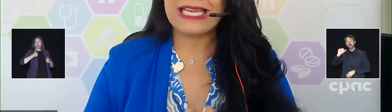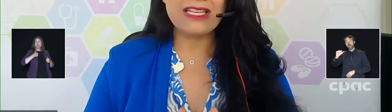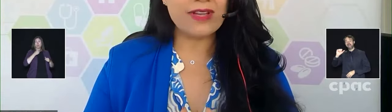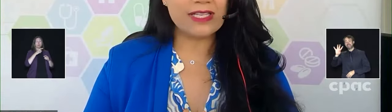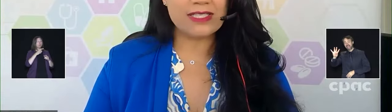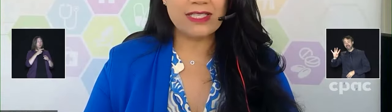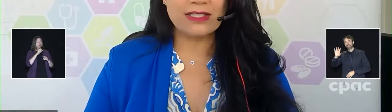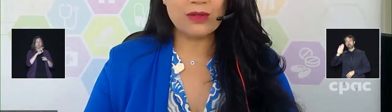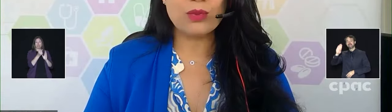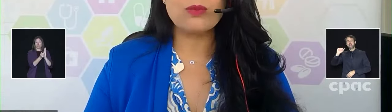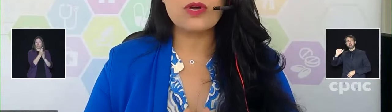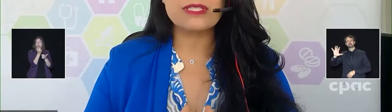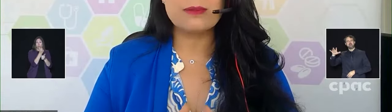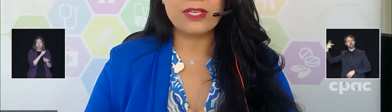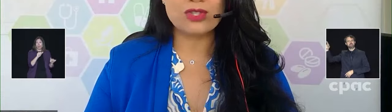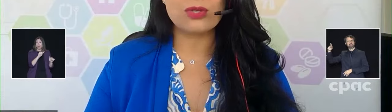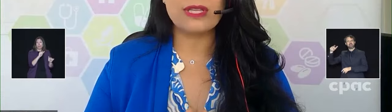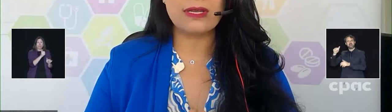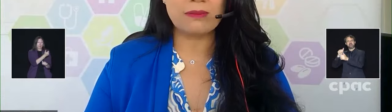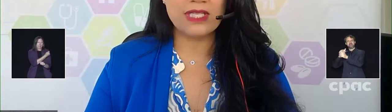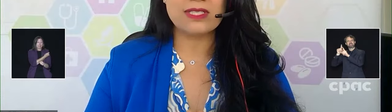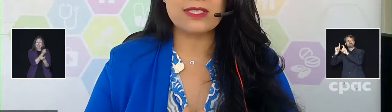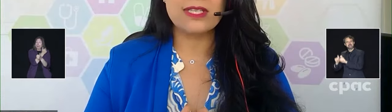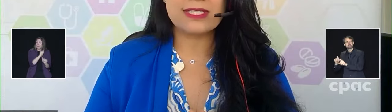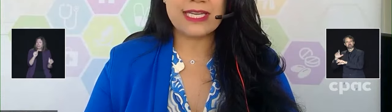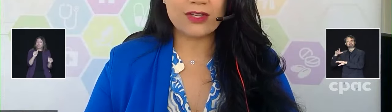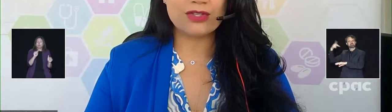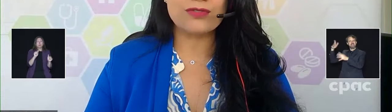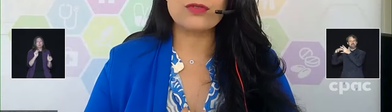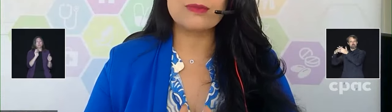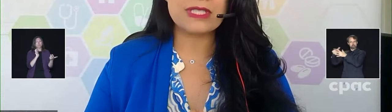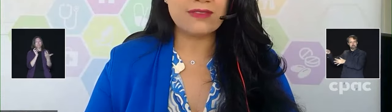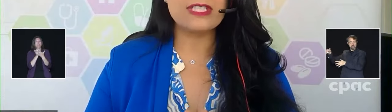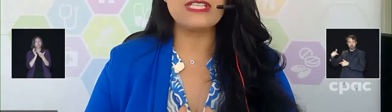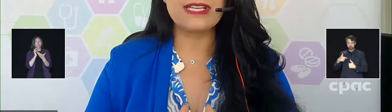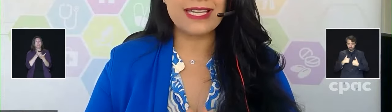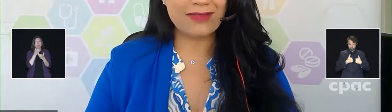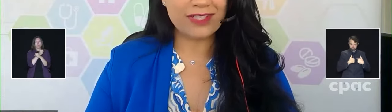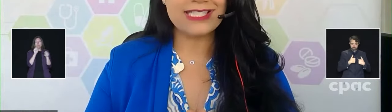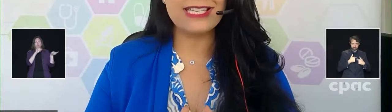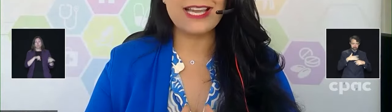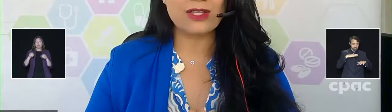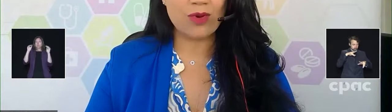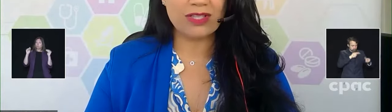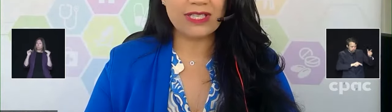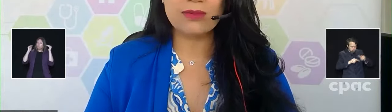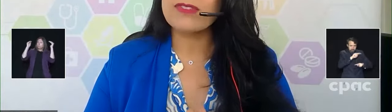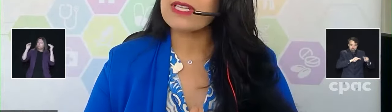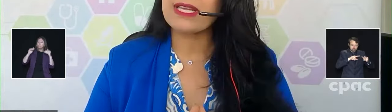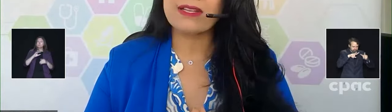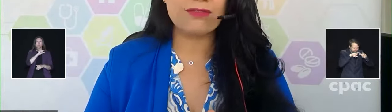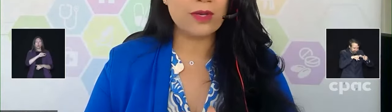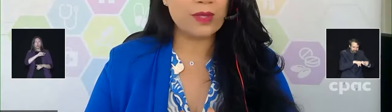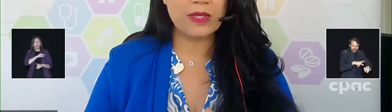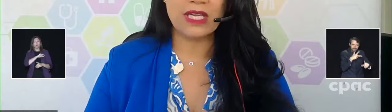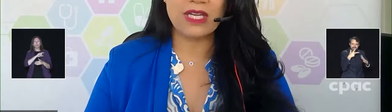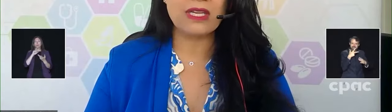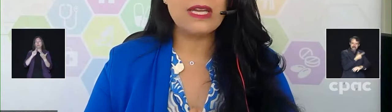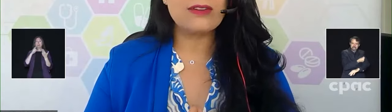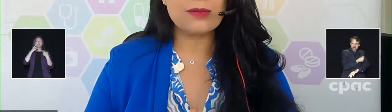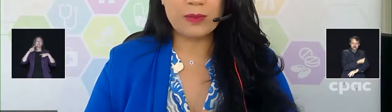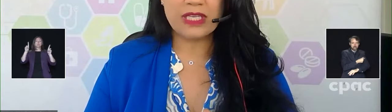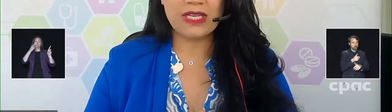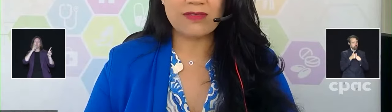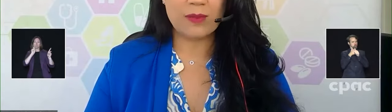any vaccine, we want to make sure that it meets standards for safety and efficacy and quality and we've said that from the